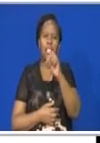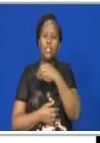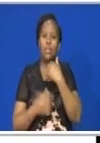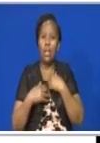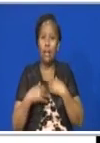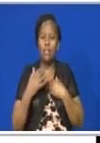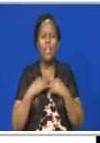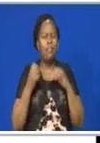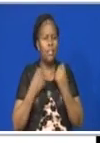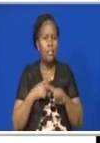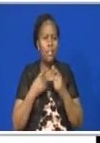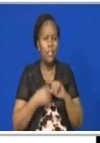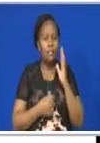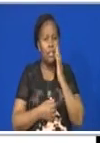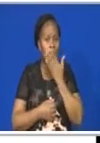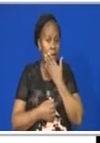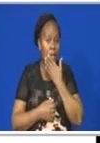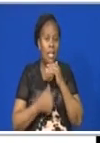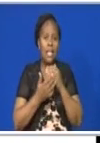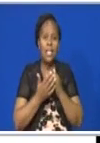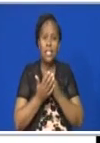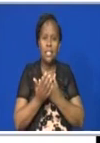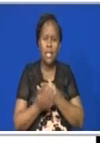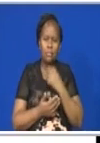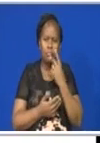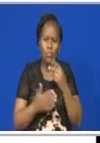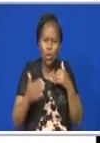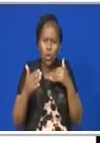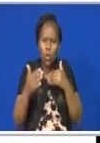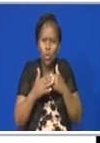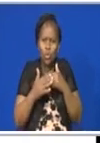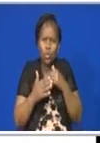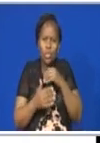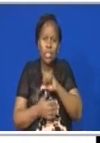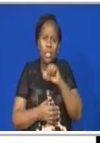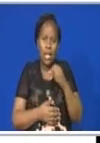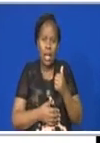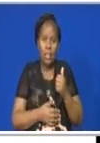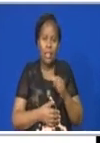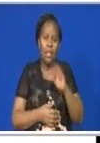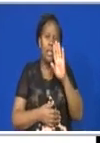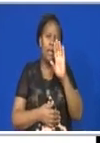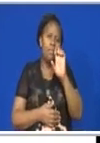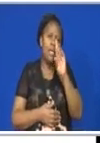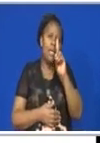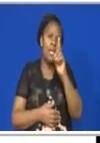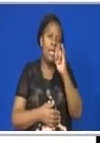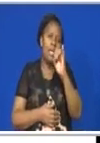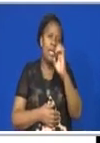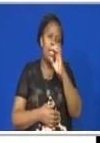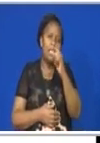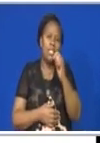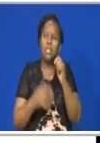have different colors. Some of them look like they are close to each other, like the Benedict solution and